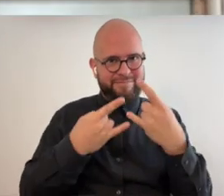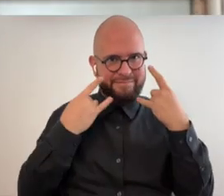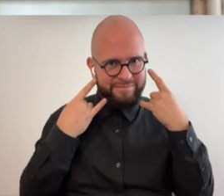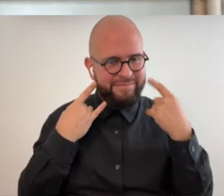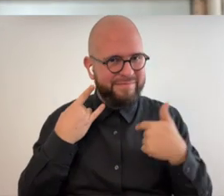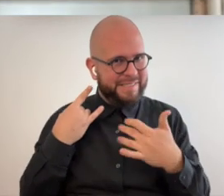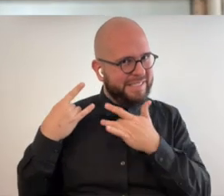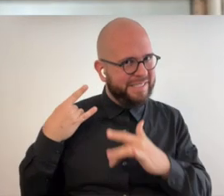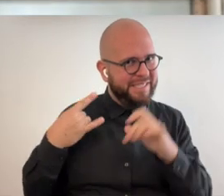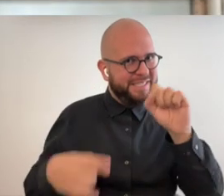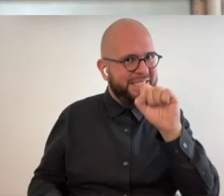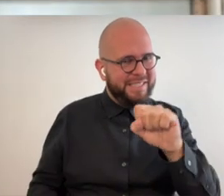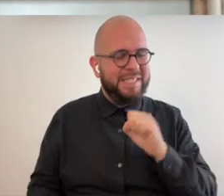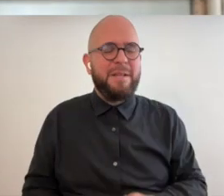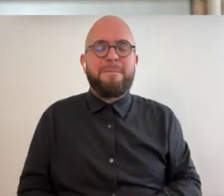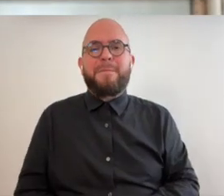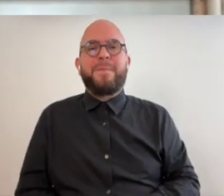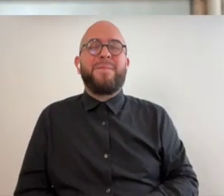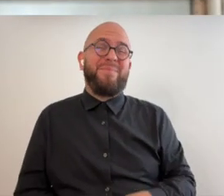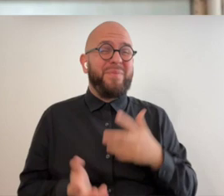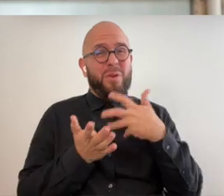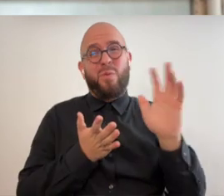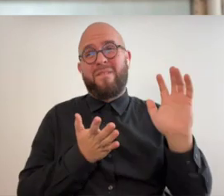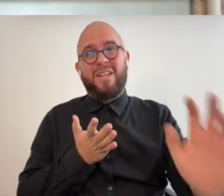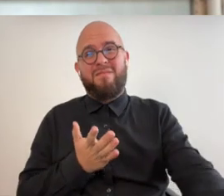you know because it is it's um it's a rough